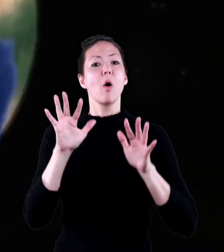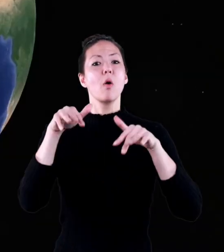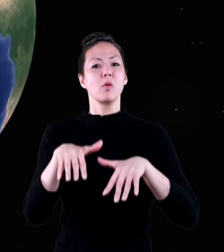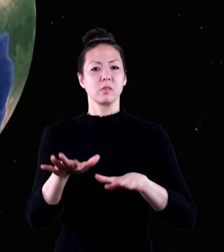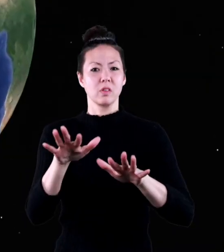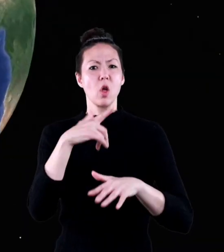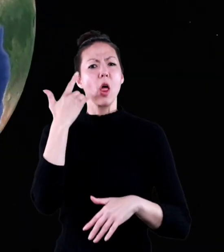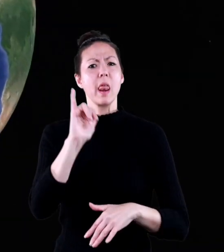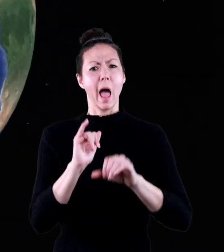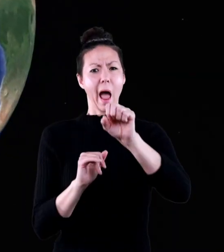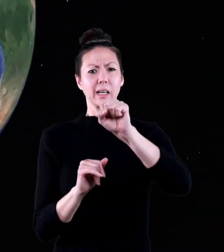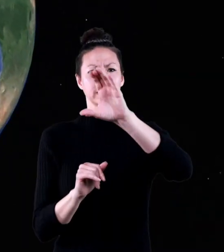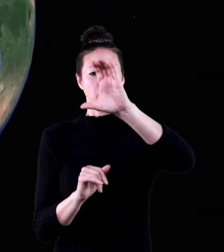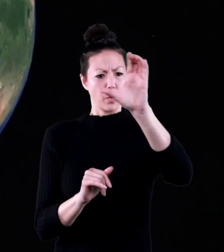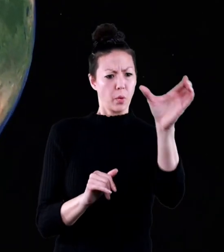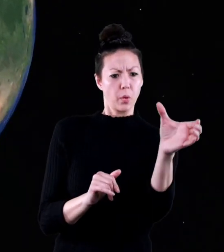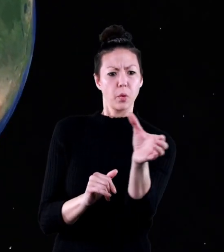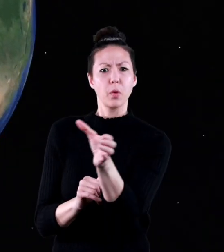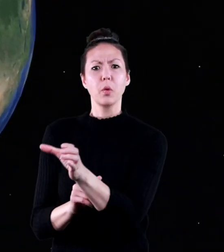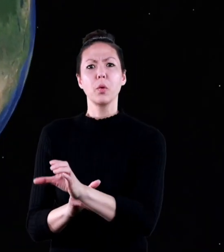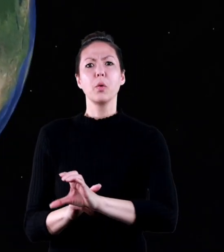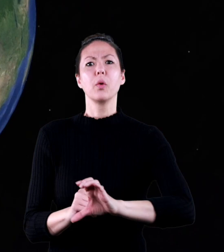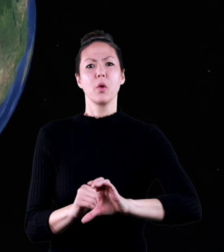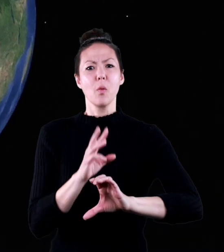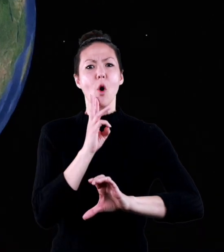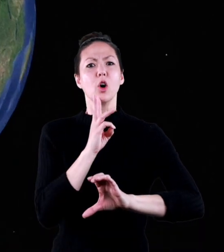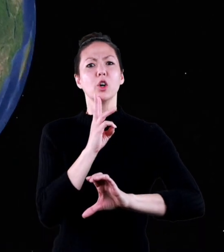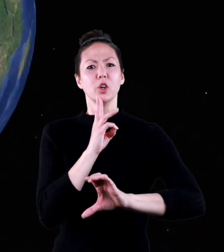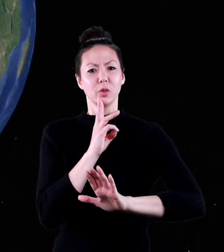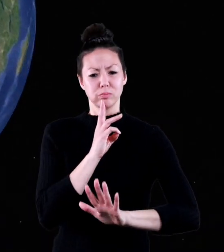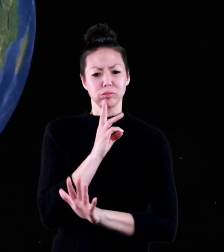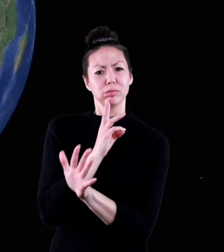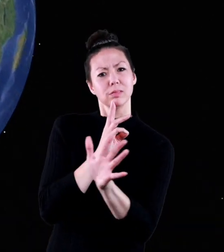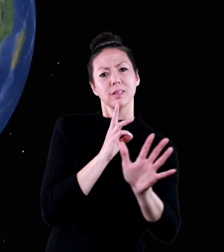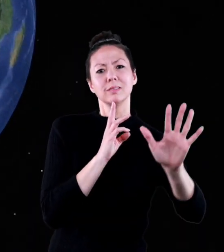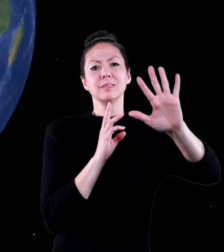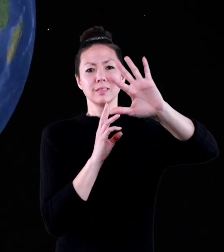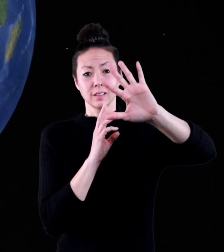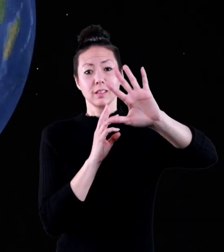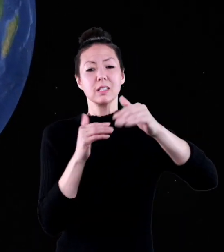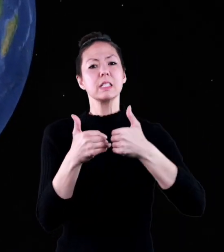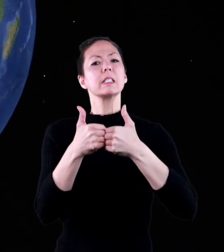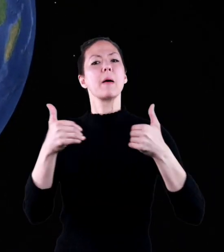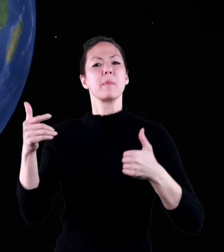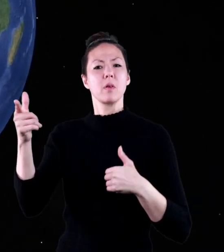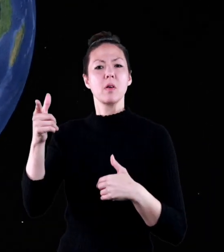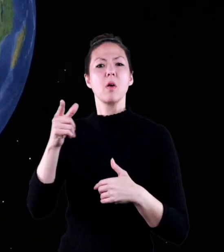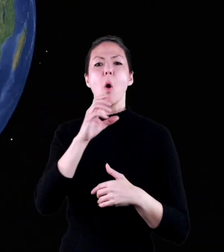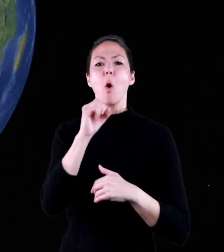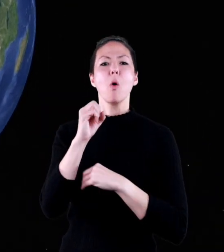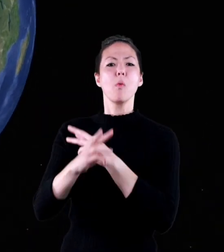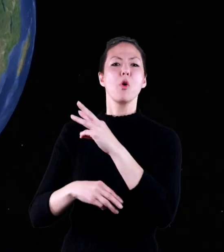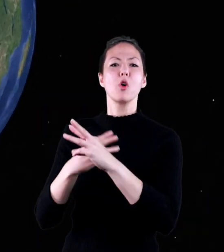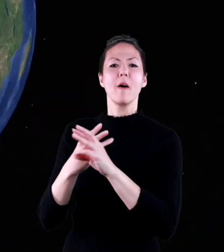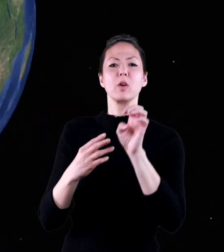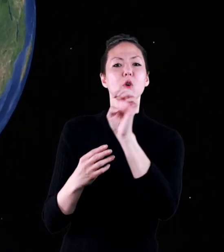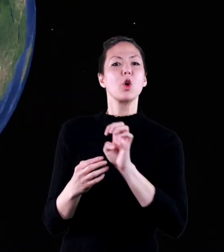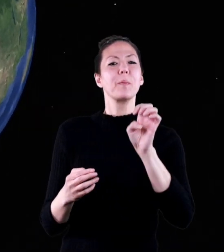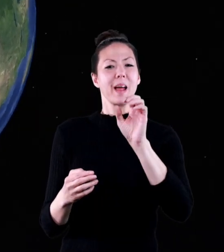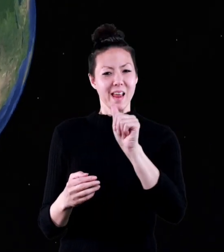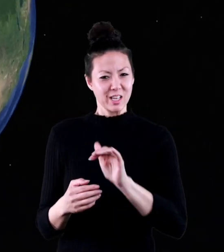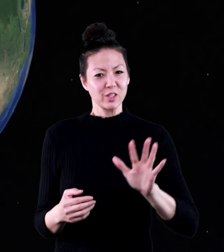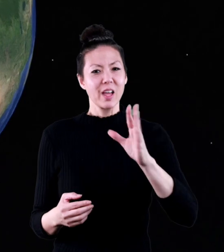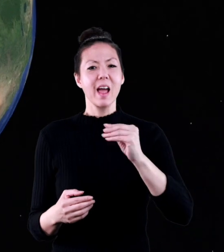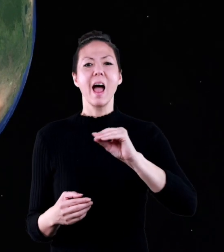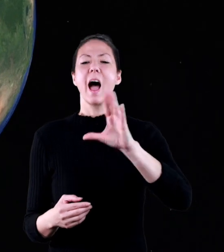Atlantic Ocean kind of looks like an S as it follows the coasts of its borders, and it separates the old world